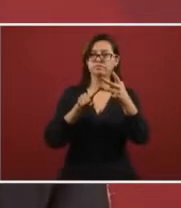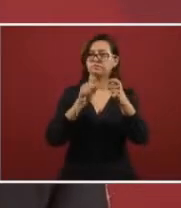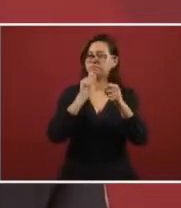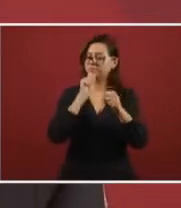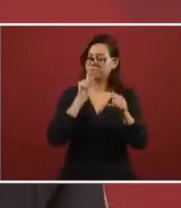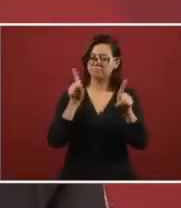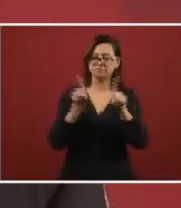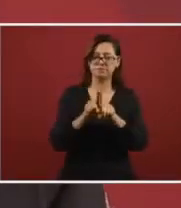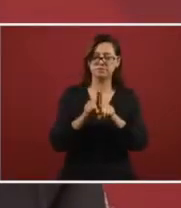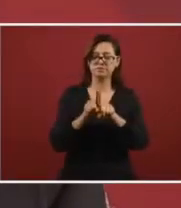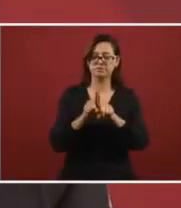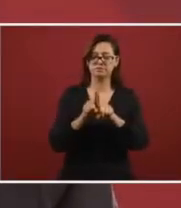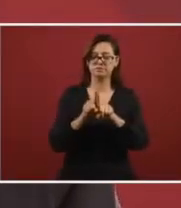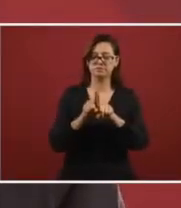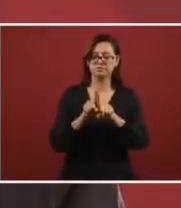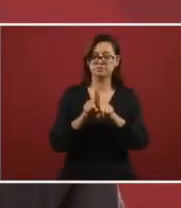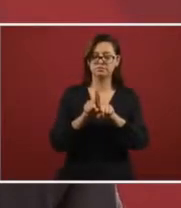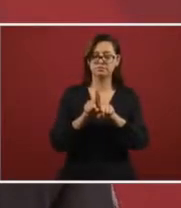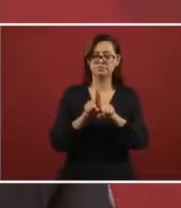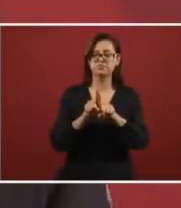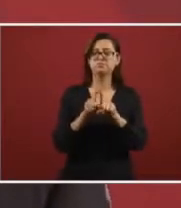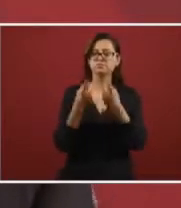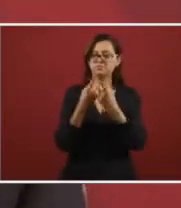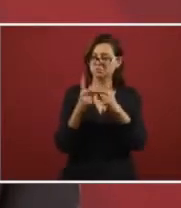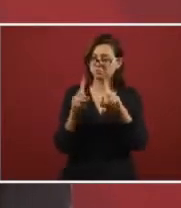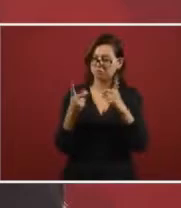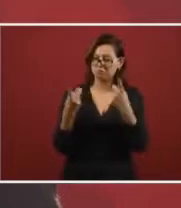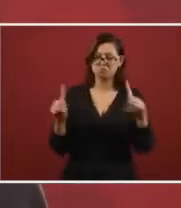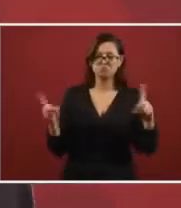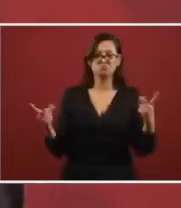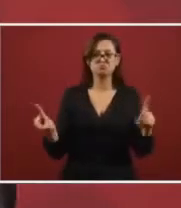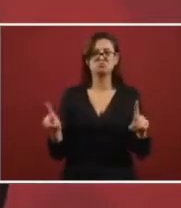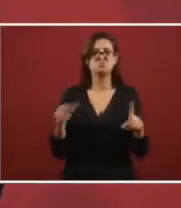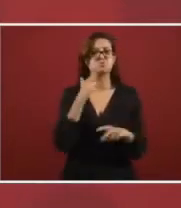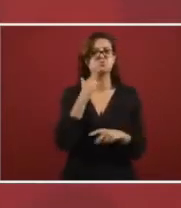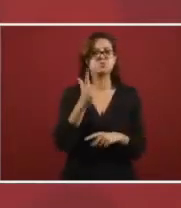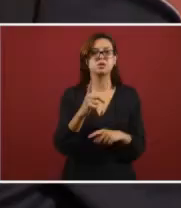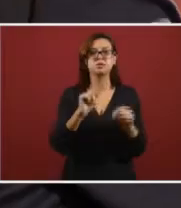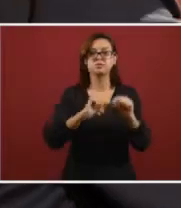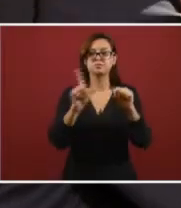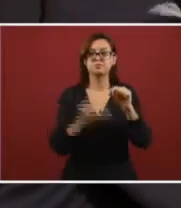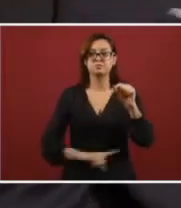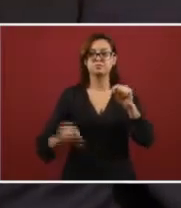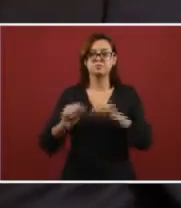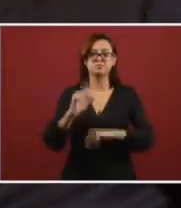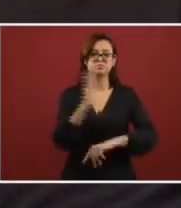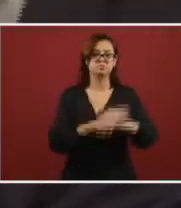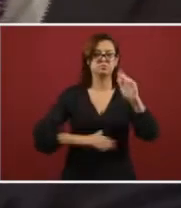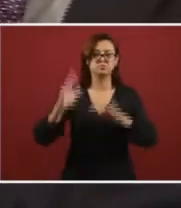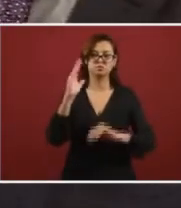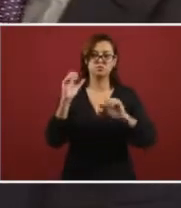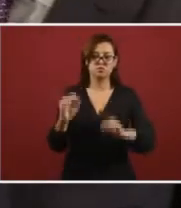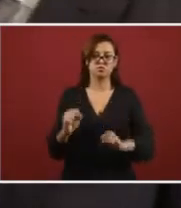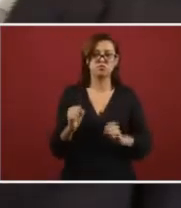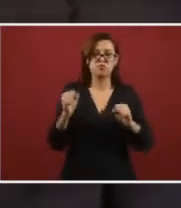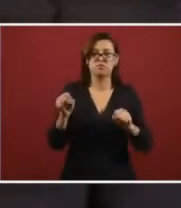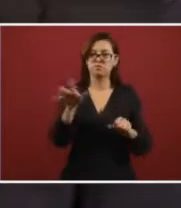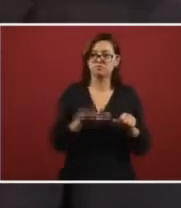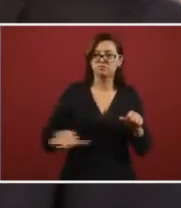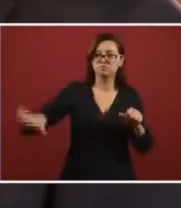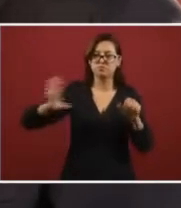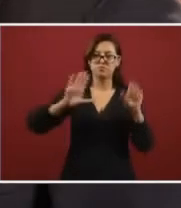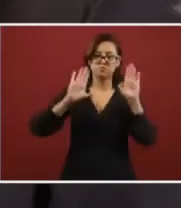that will permit us to develop more of the basic and to